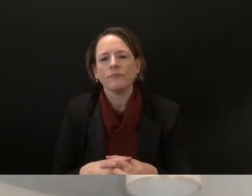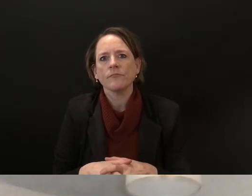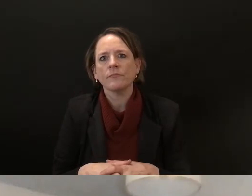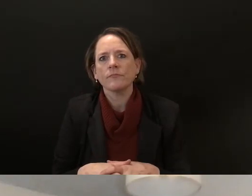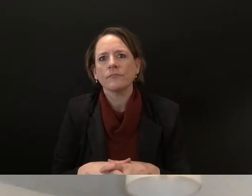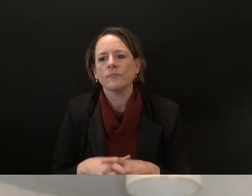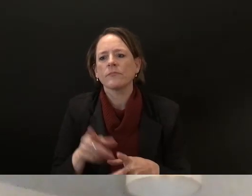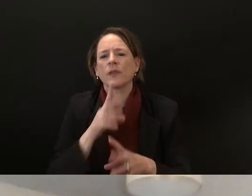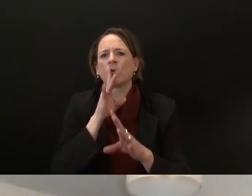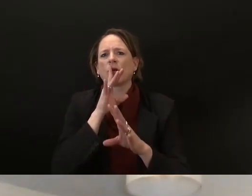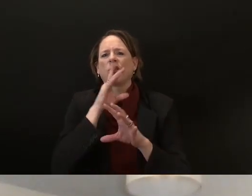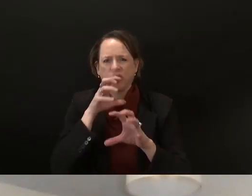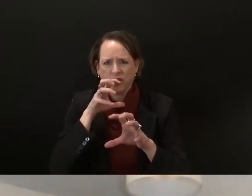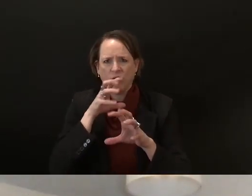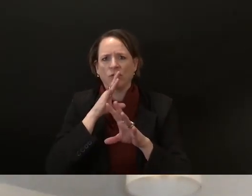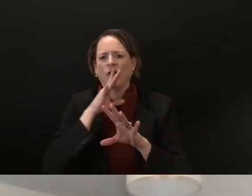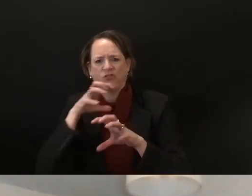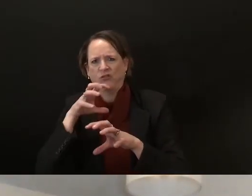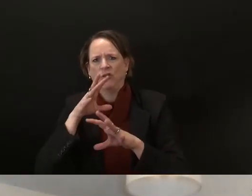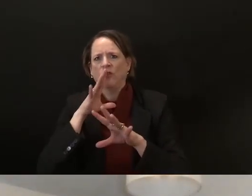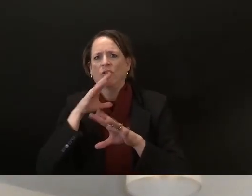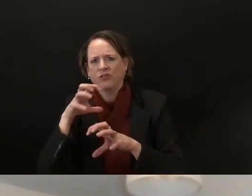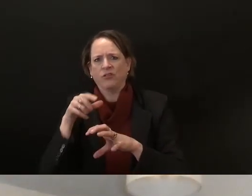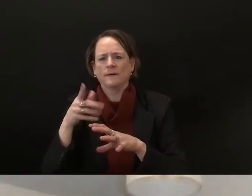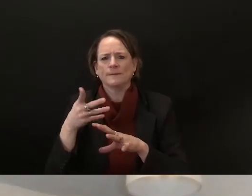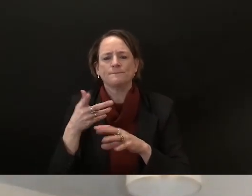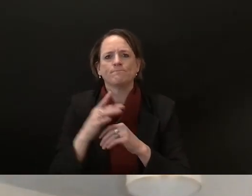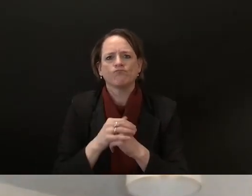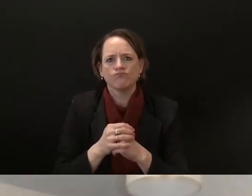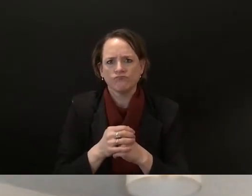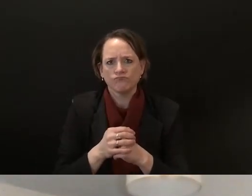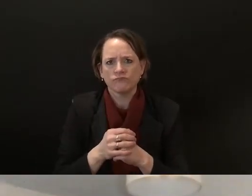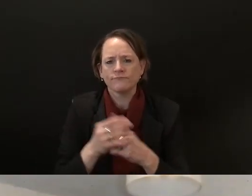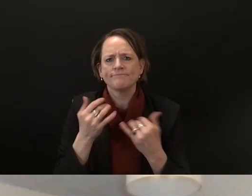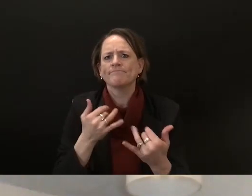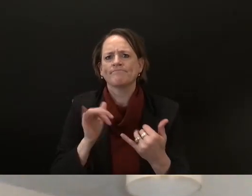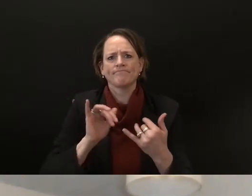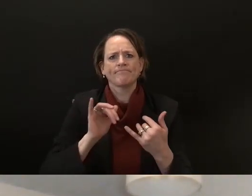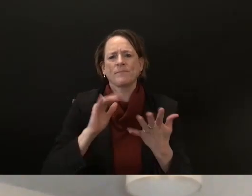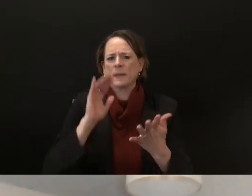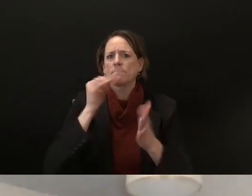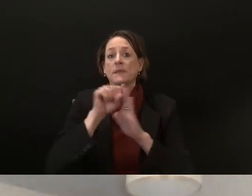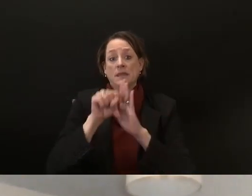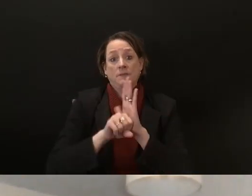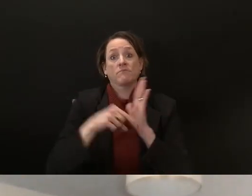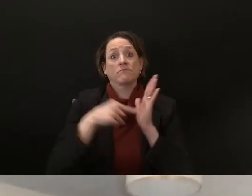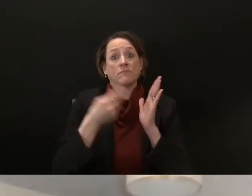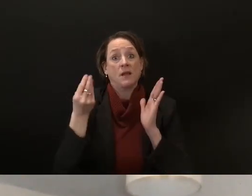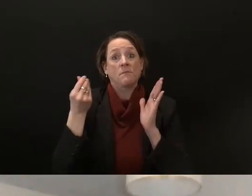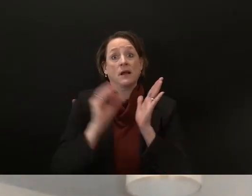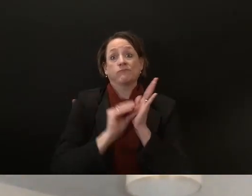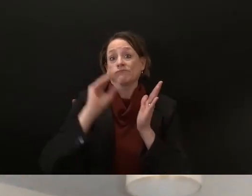that there are no state dollars and a lot of local funding or sorry local organization i think most recently was